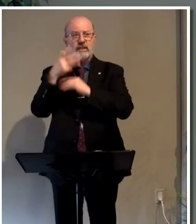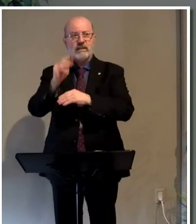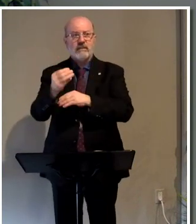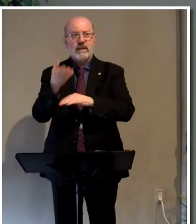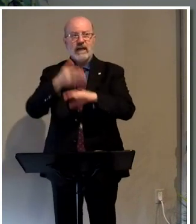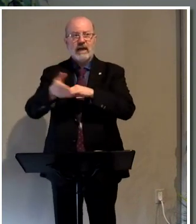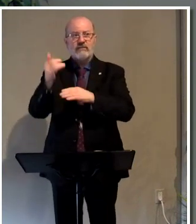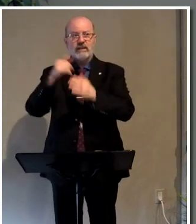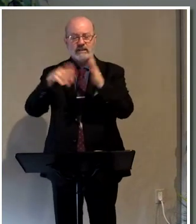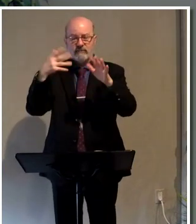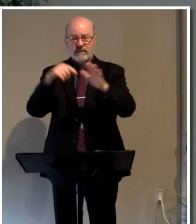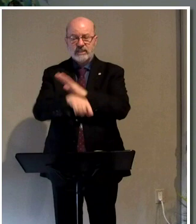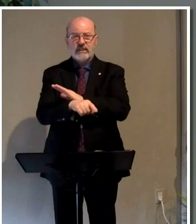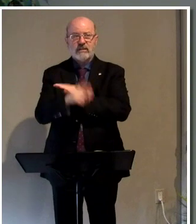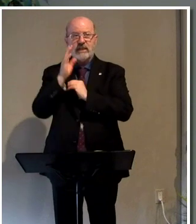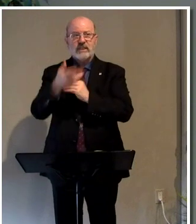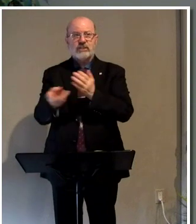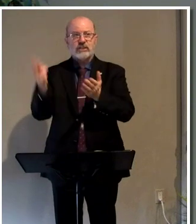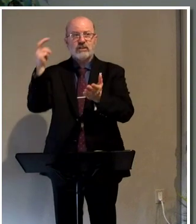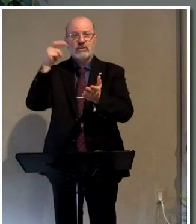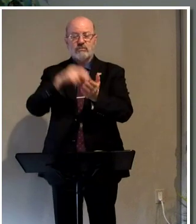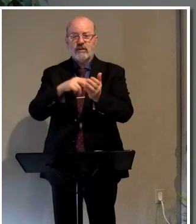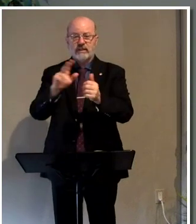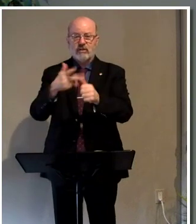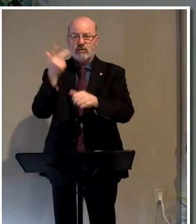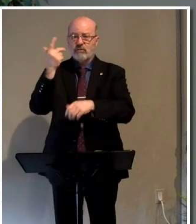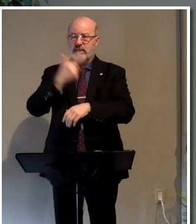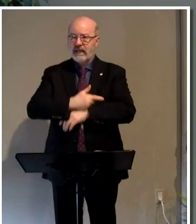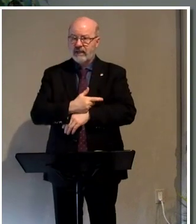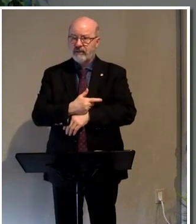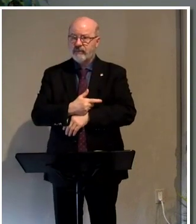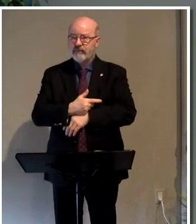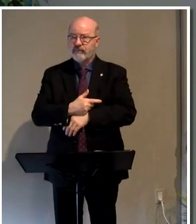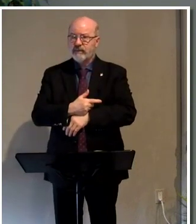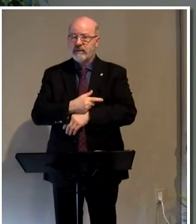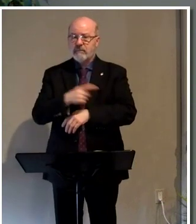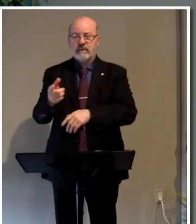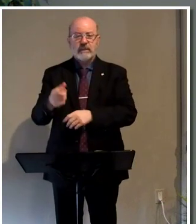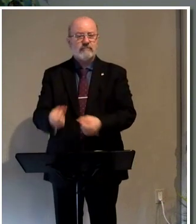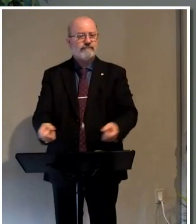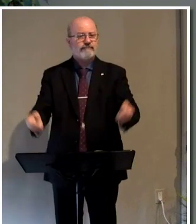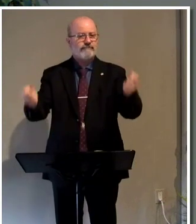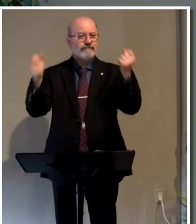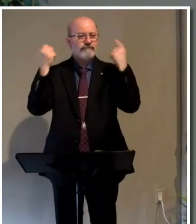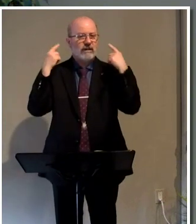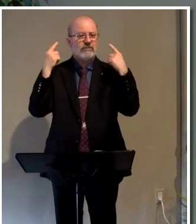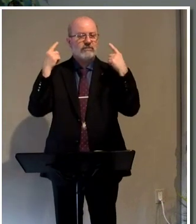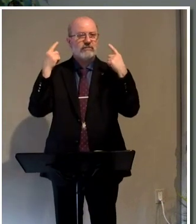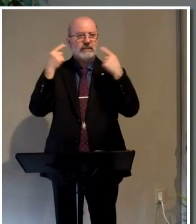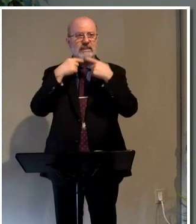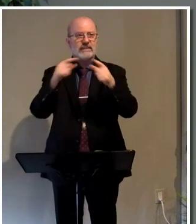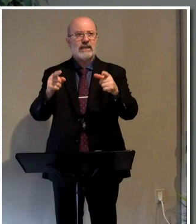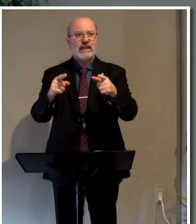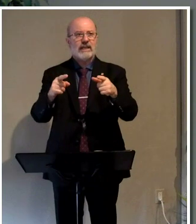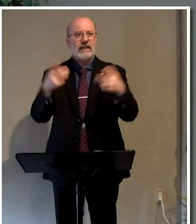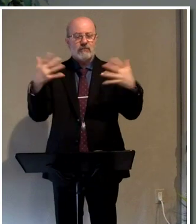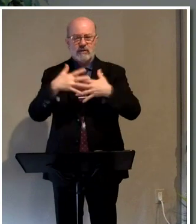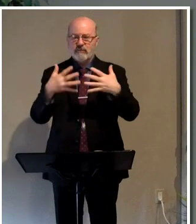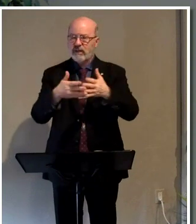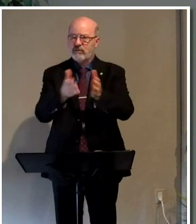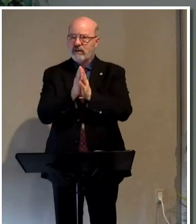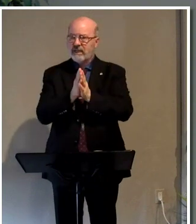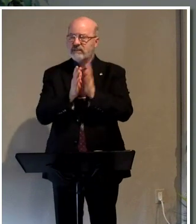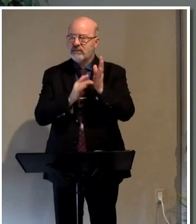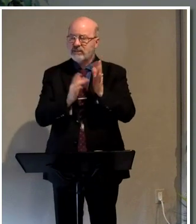And after that he is killed, he shall rise the third day. But they understood not that saying and were afraid to